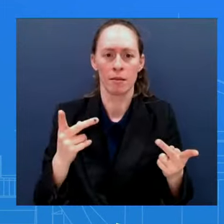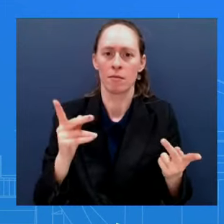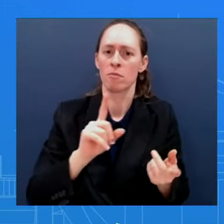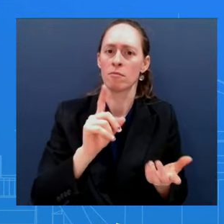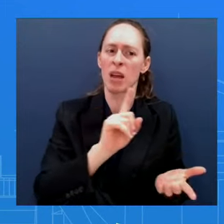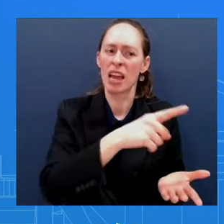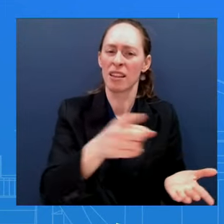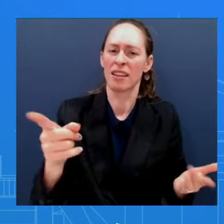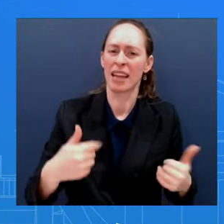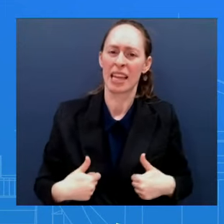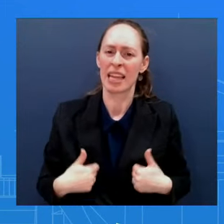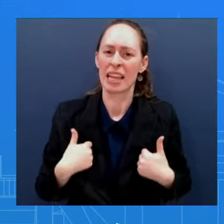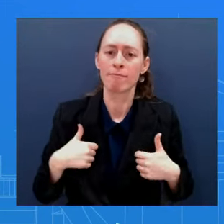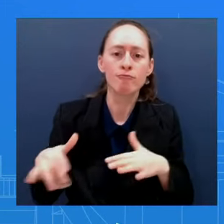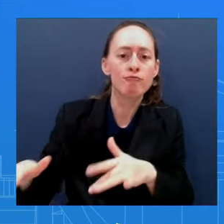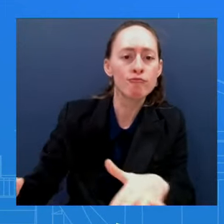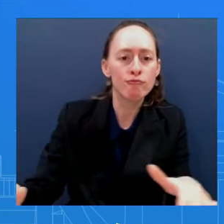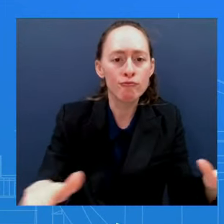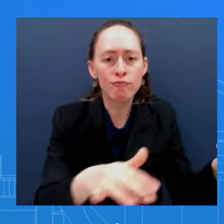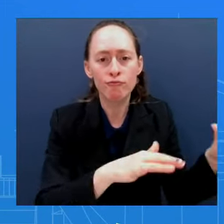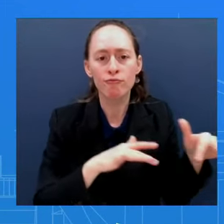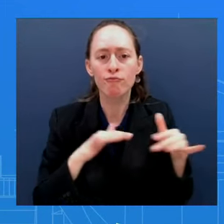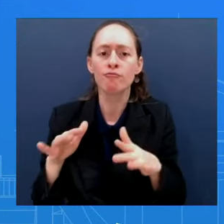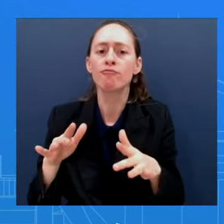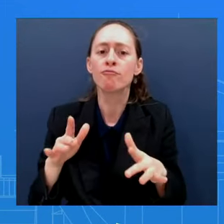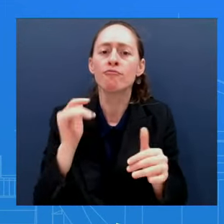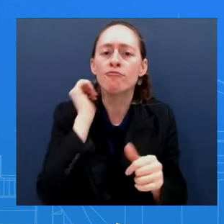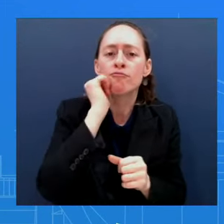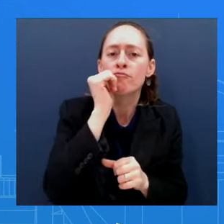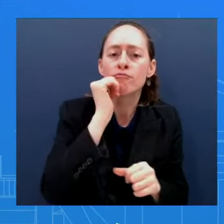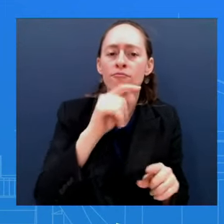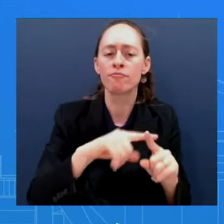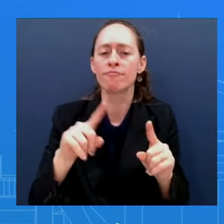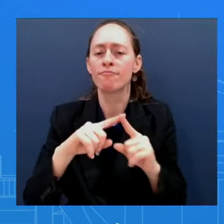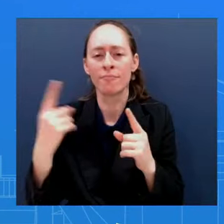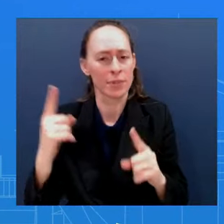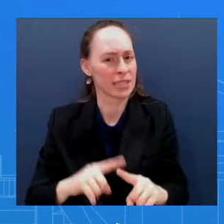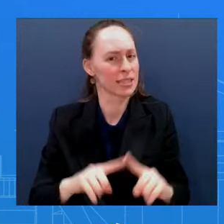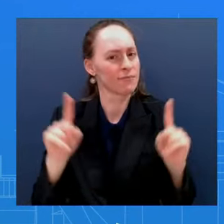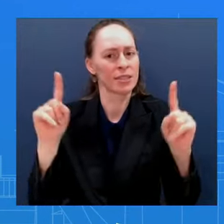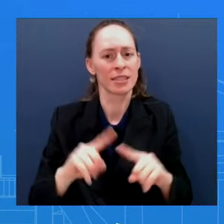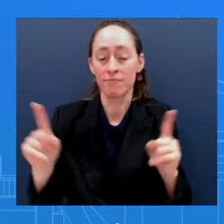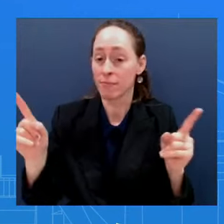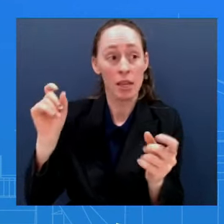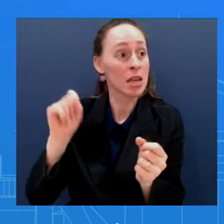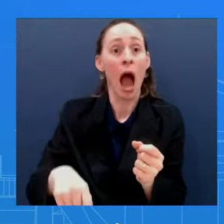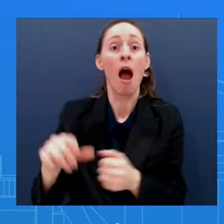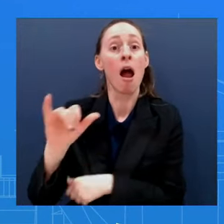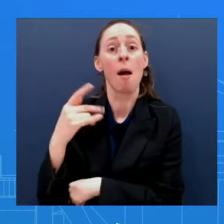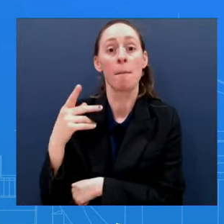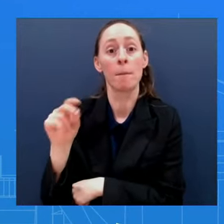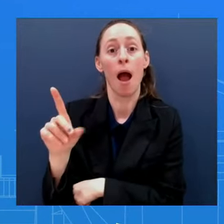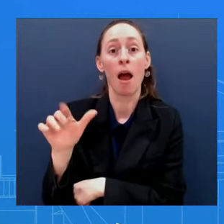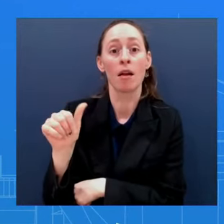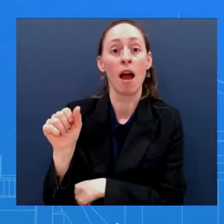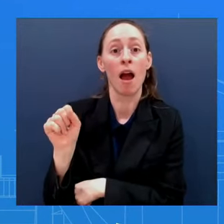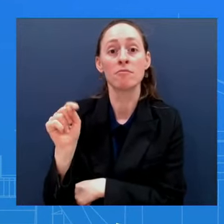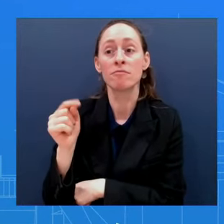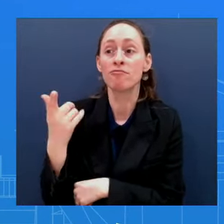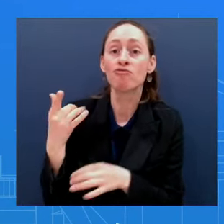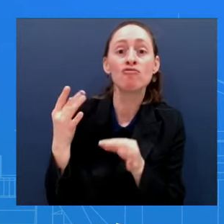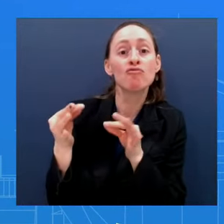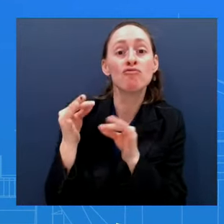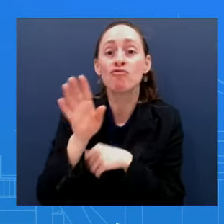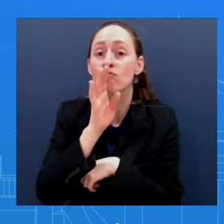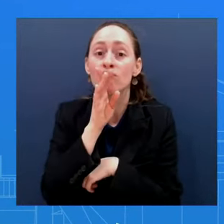Obviously, the President, I should say, takes your questions when he's on the road As, you know, more